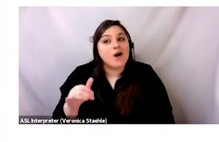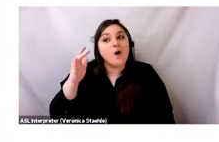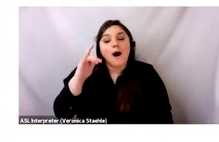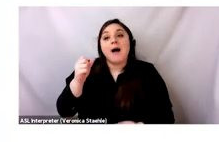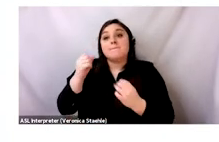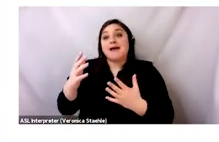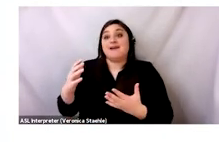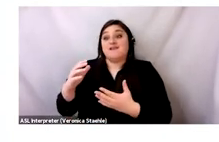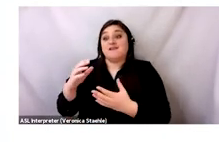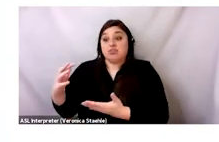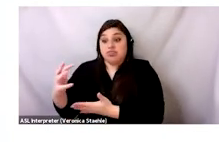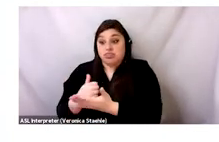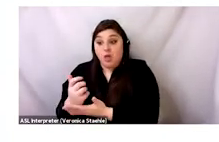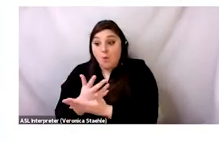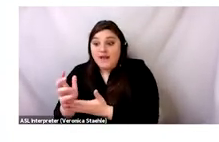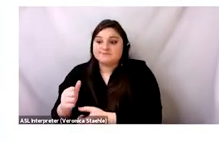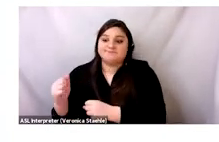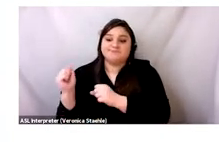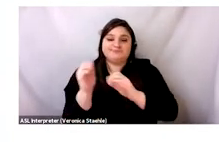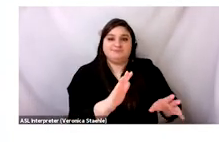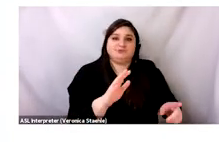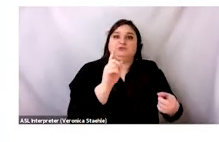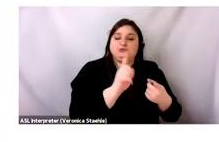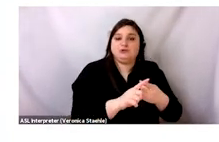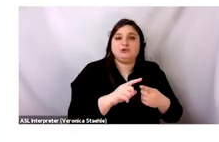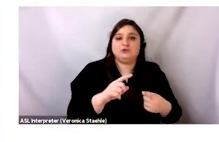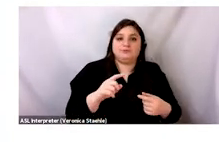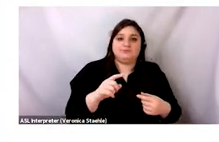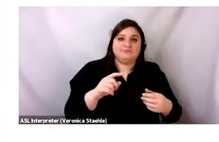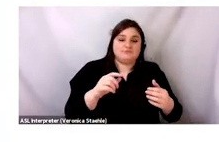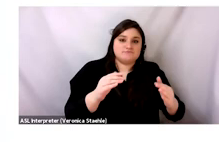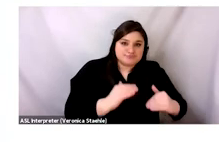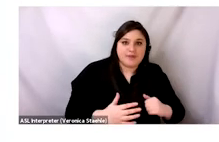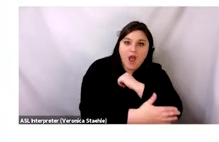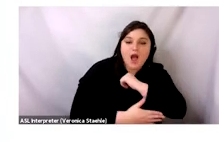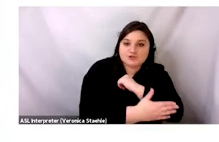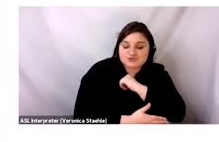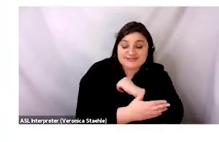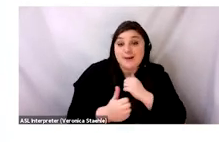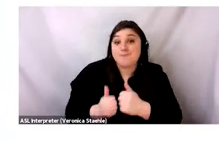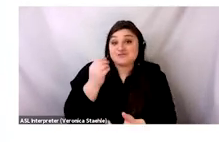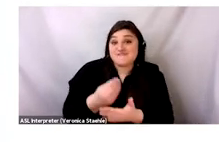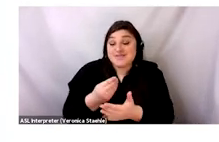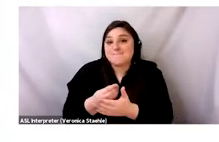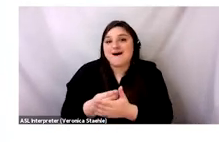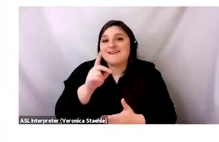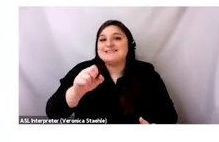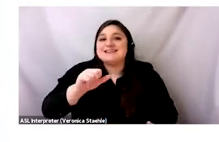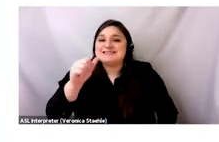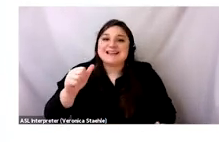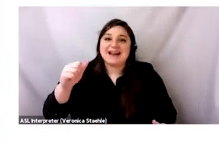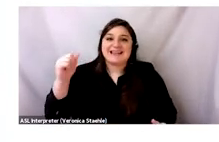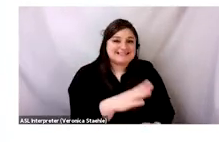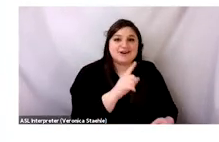40% of the post-consumer textiles that they collect to African countries. And none of that money that's collected through EPR